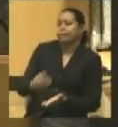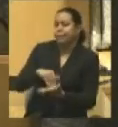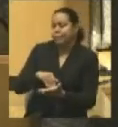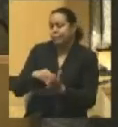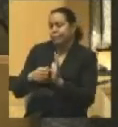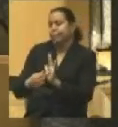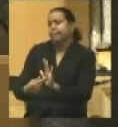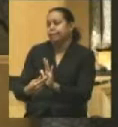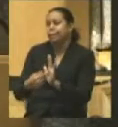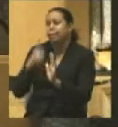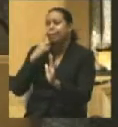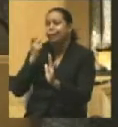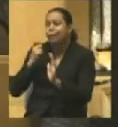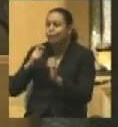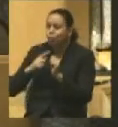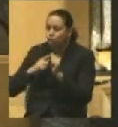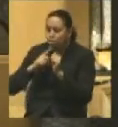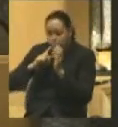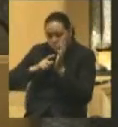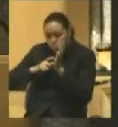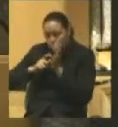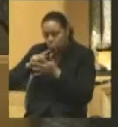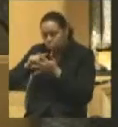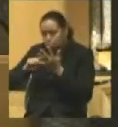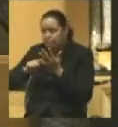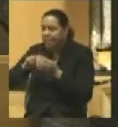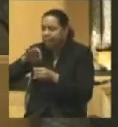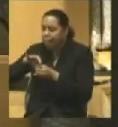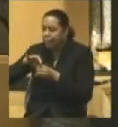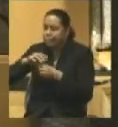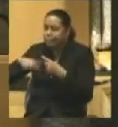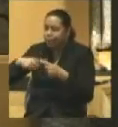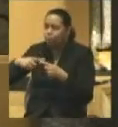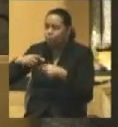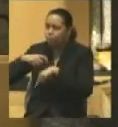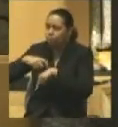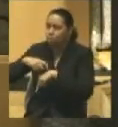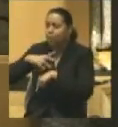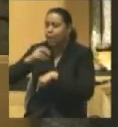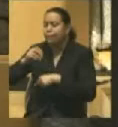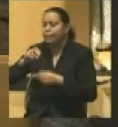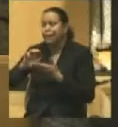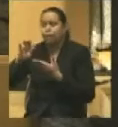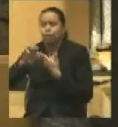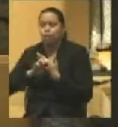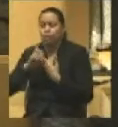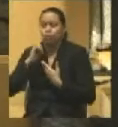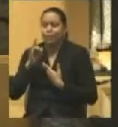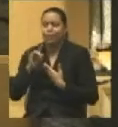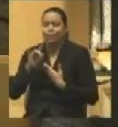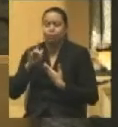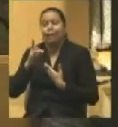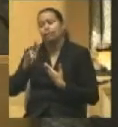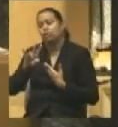careful attention to the very different election cycle and election calendar of the 19th